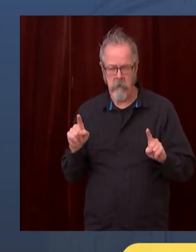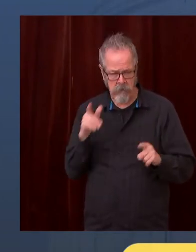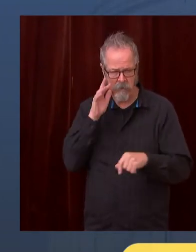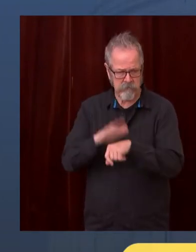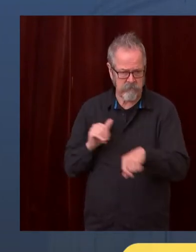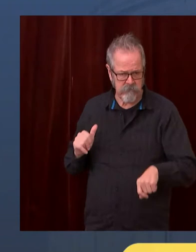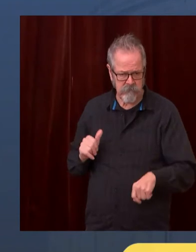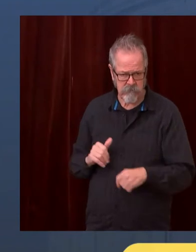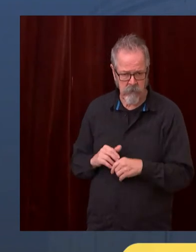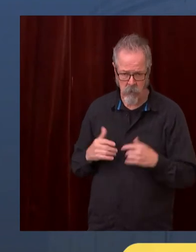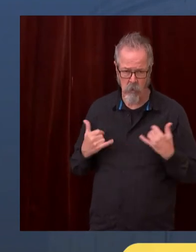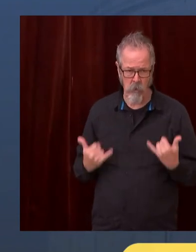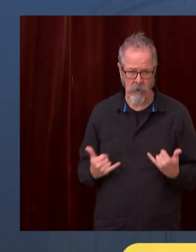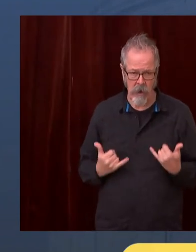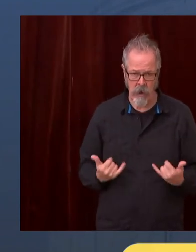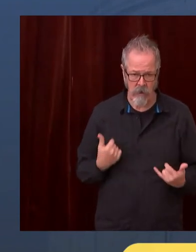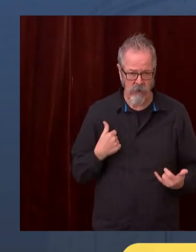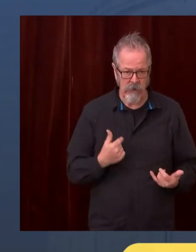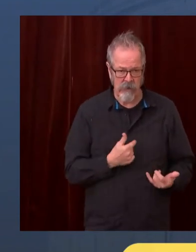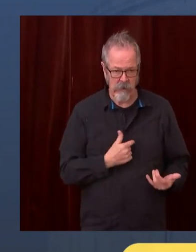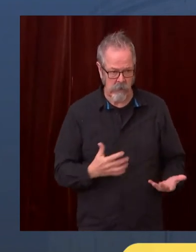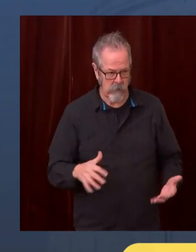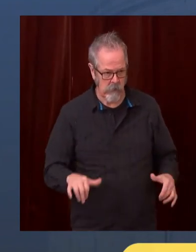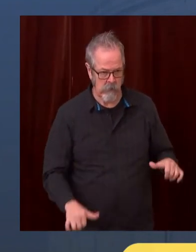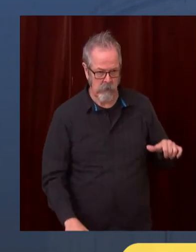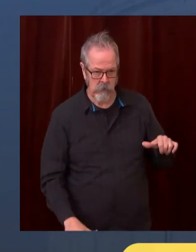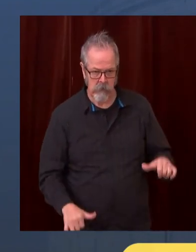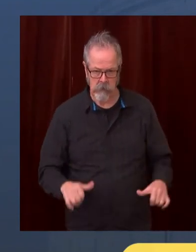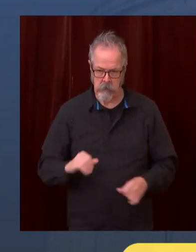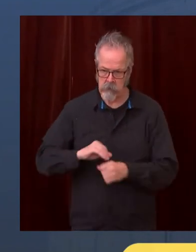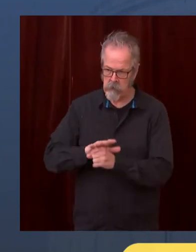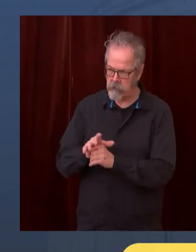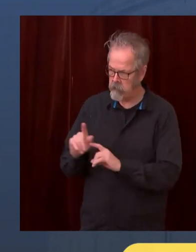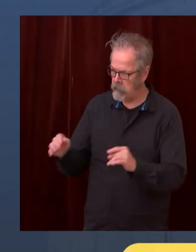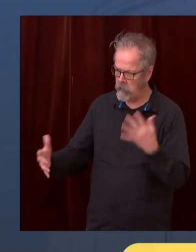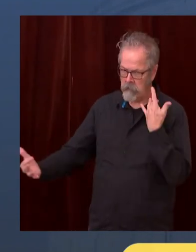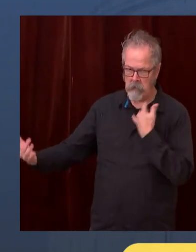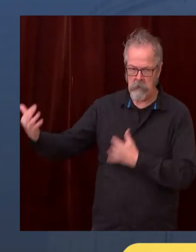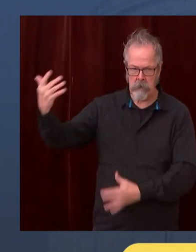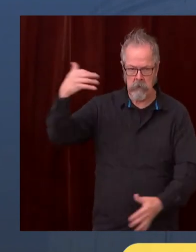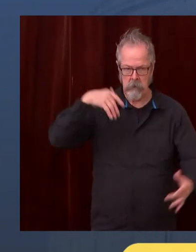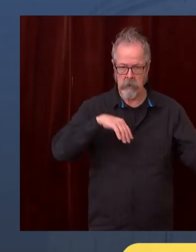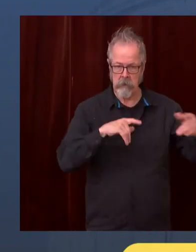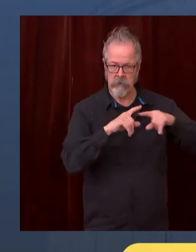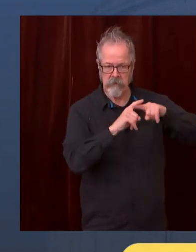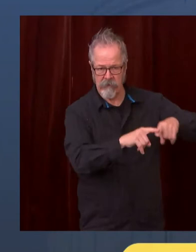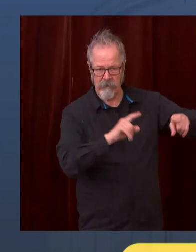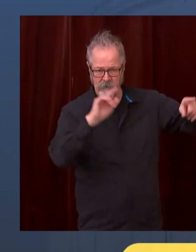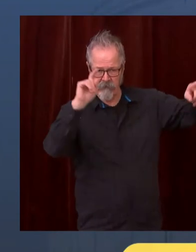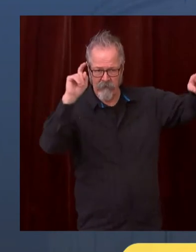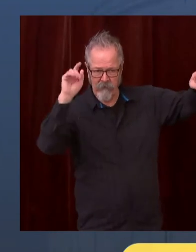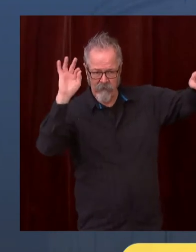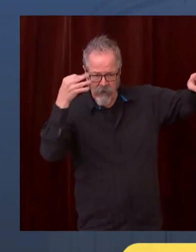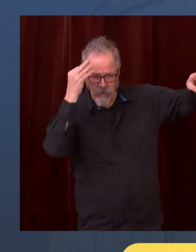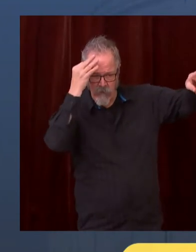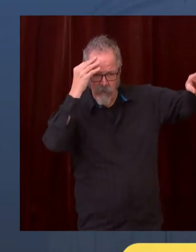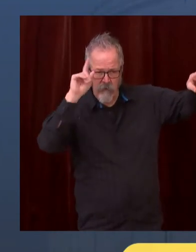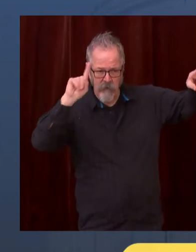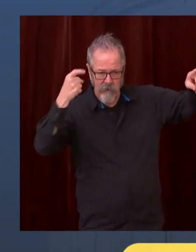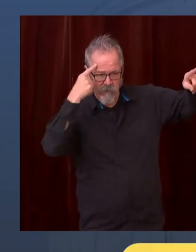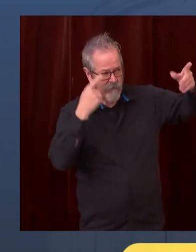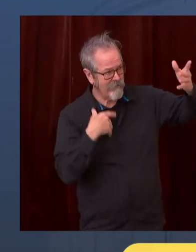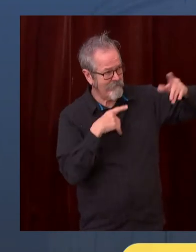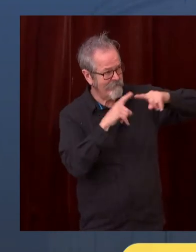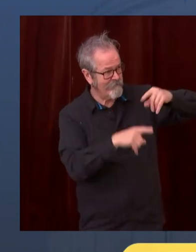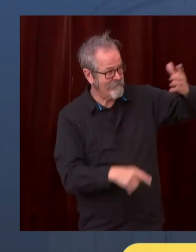And we are continually hopeful that they will act to extend unemployment compensation. They simply have to do